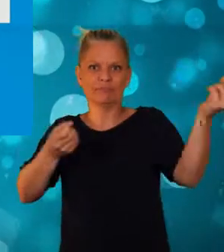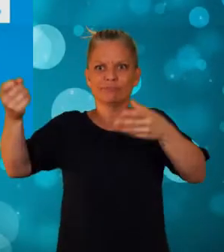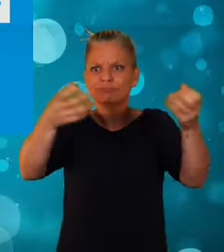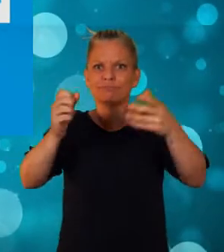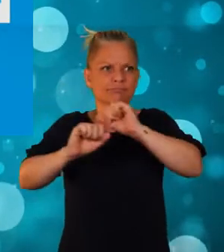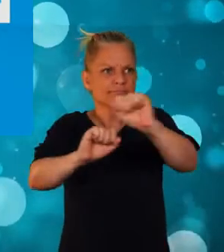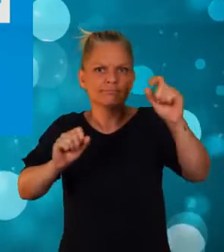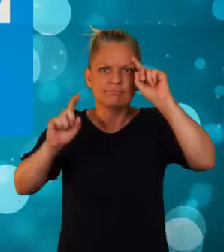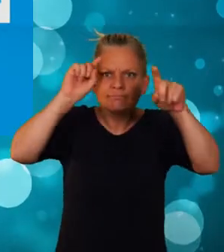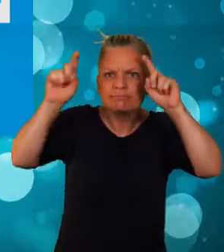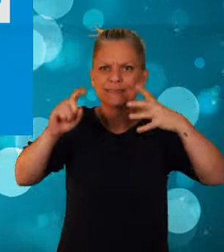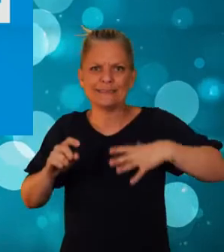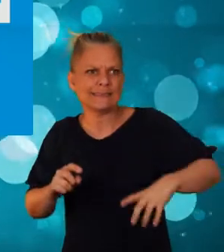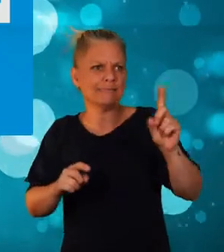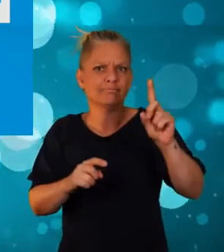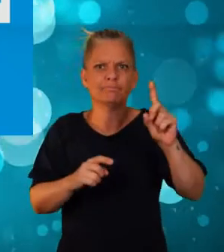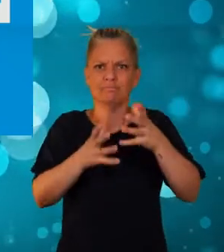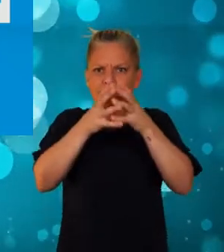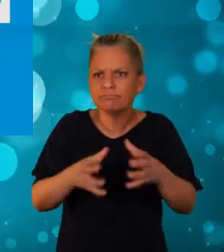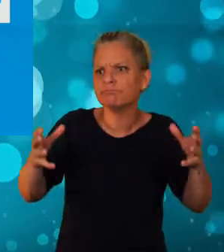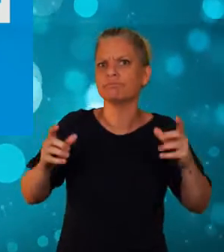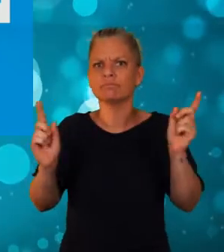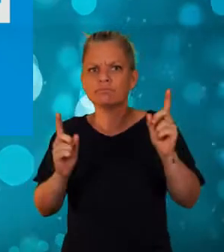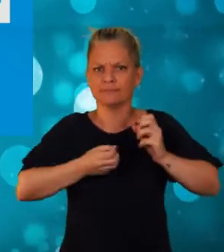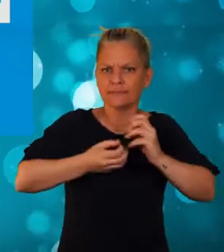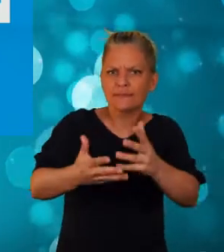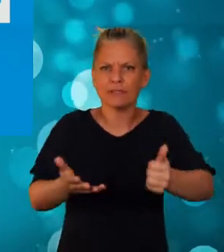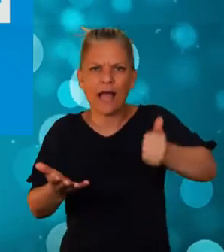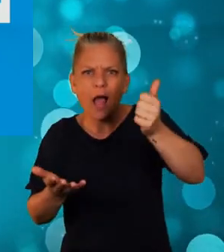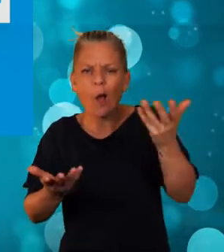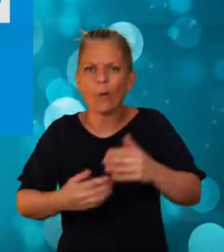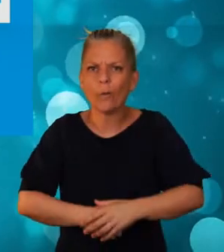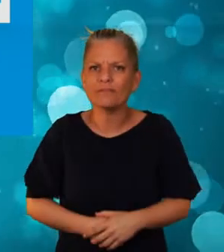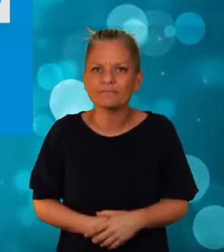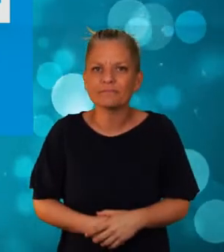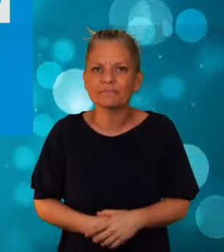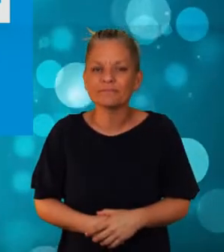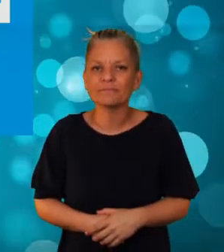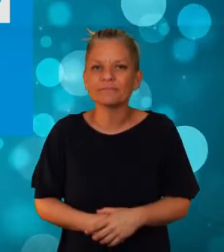but to have a say in what's needed, how it's developed and how it can be delivered.